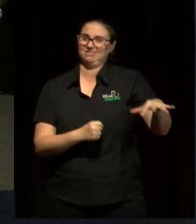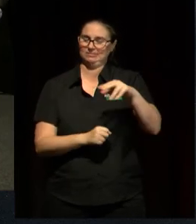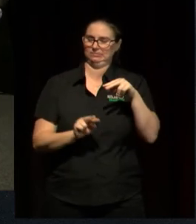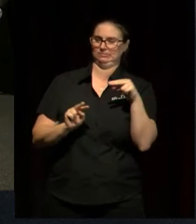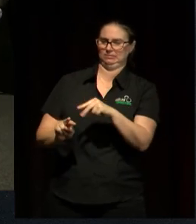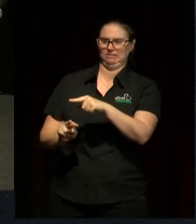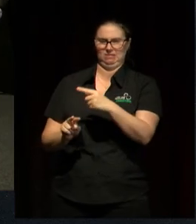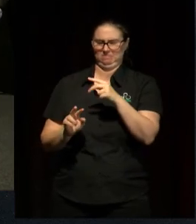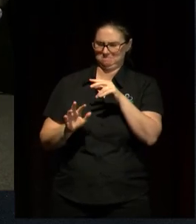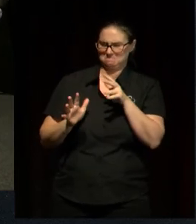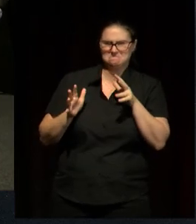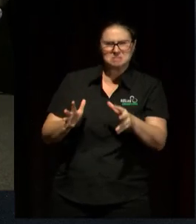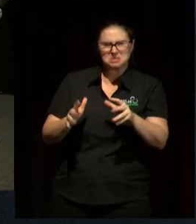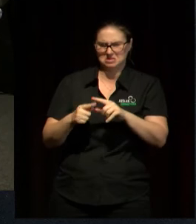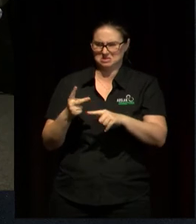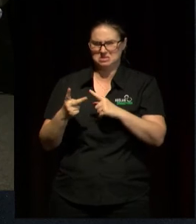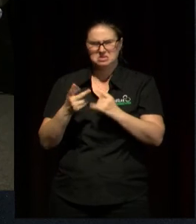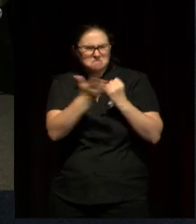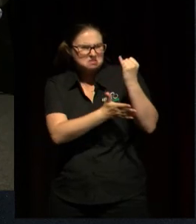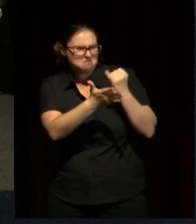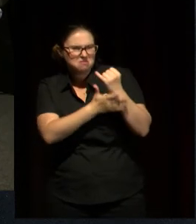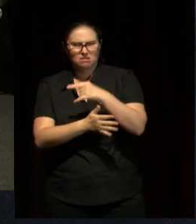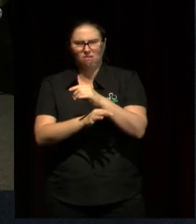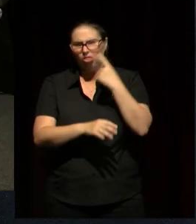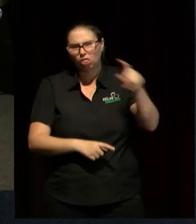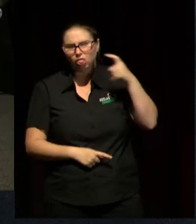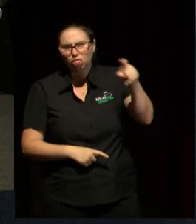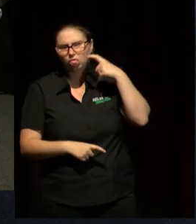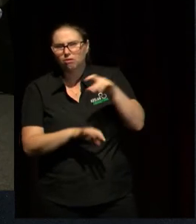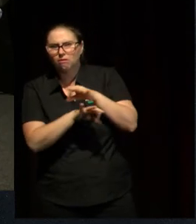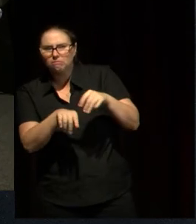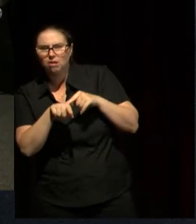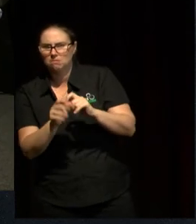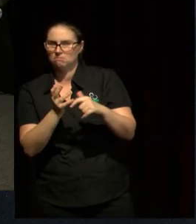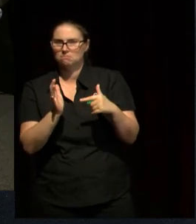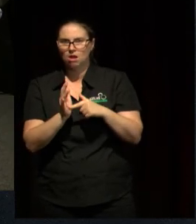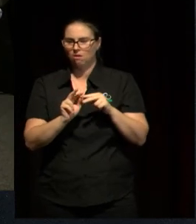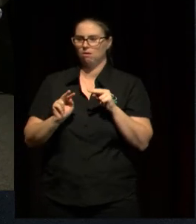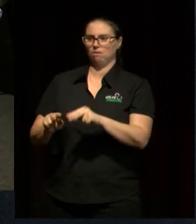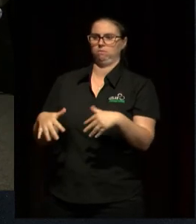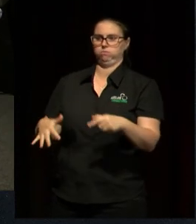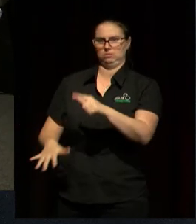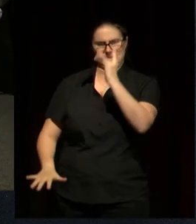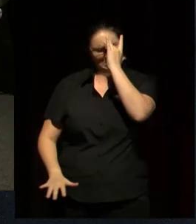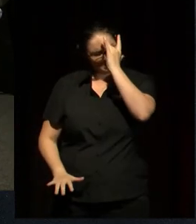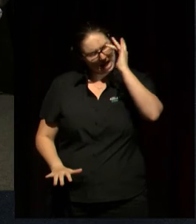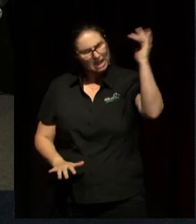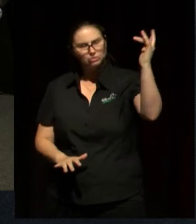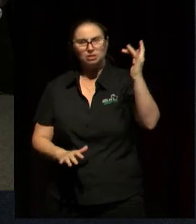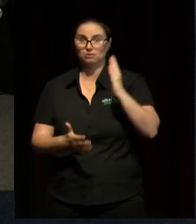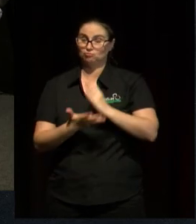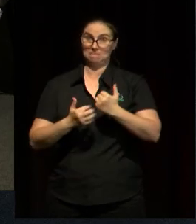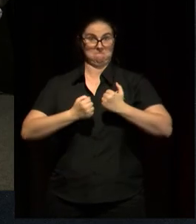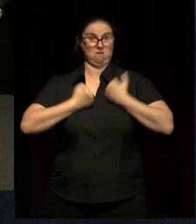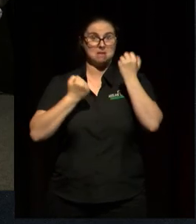angry, non-compliant, but also fiercely intelligent and, in my opinion, heroic.